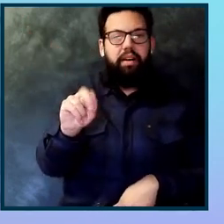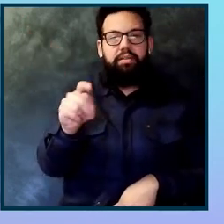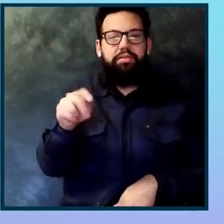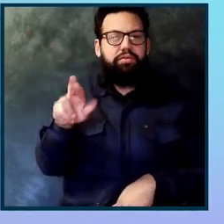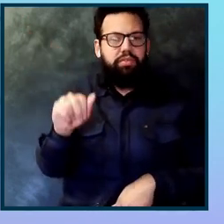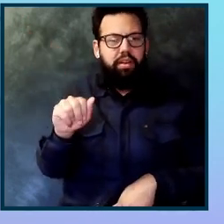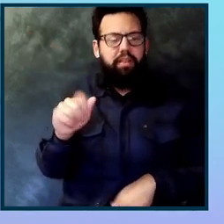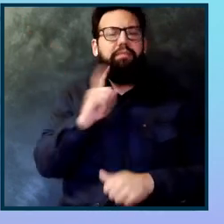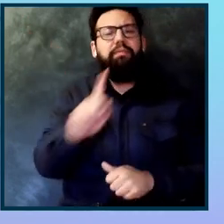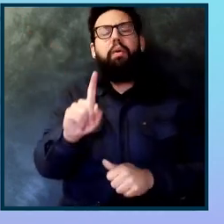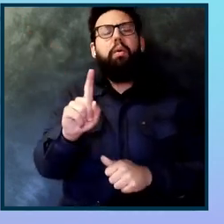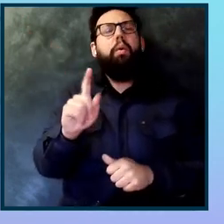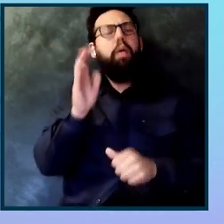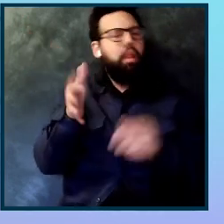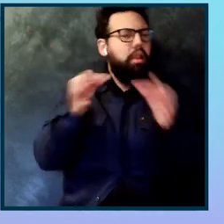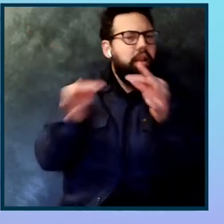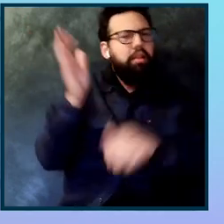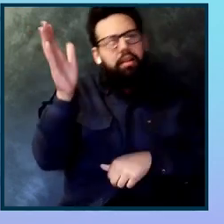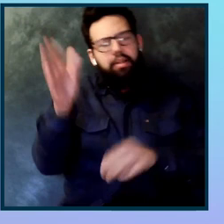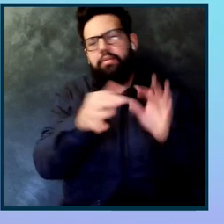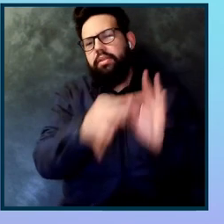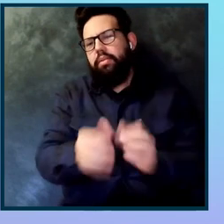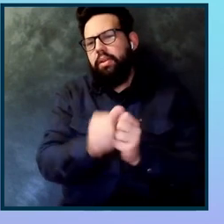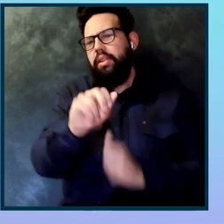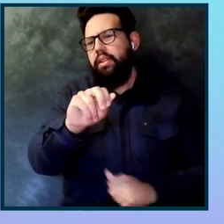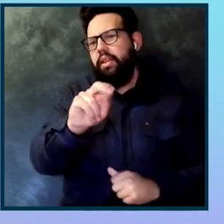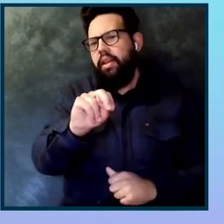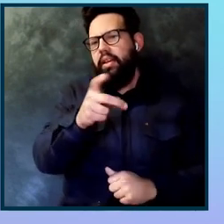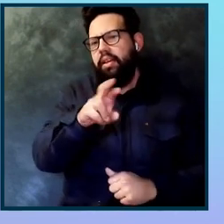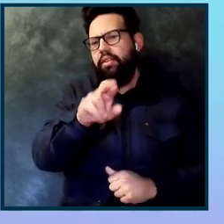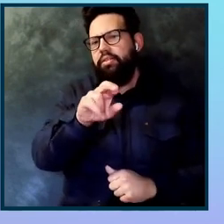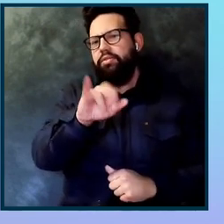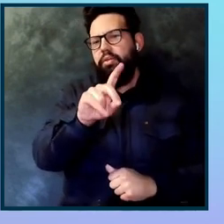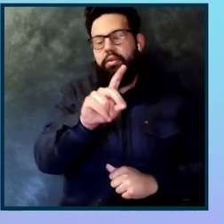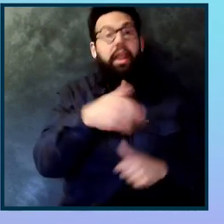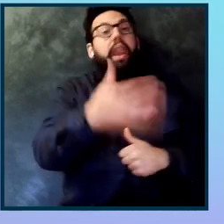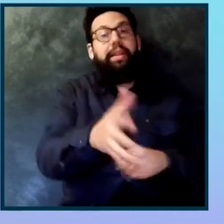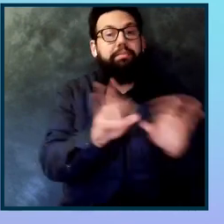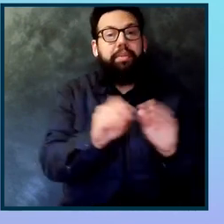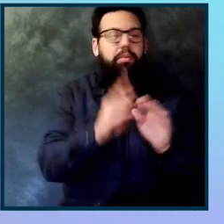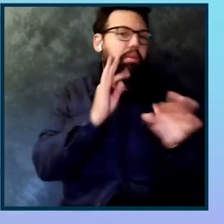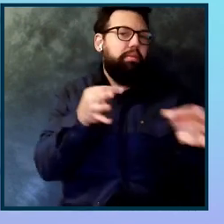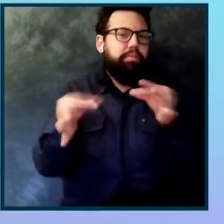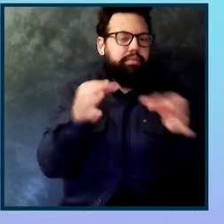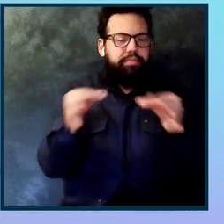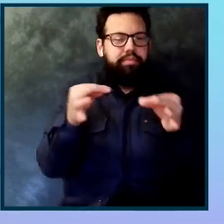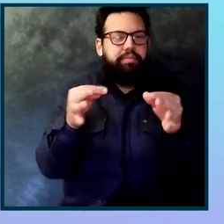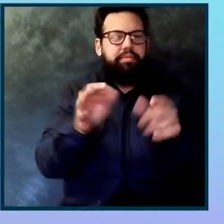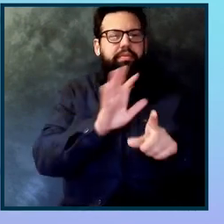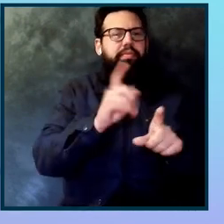Compose capabilities, and immediately after that at 4 p.m. Eastern Time, Kate Owens will be showing the SwiftUI capabilities.